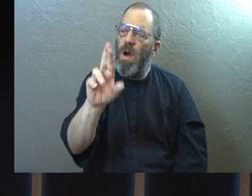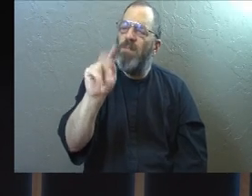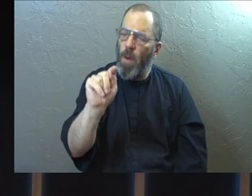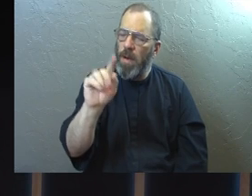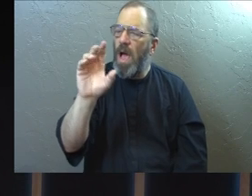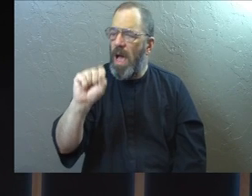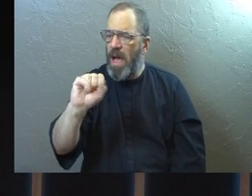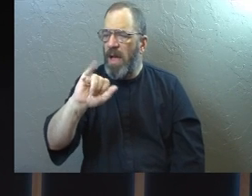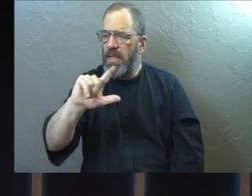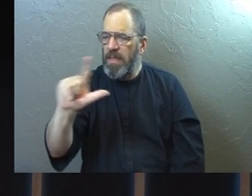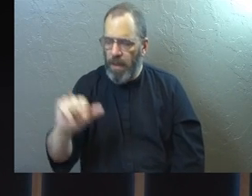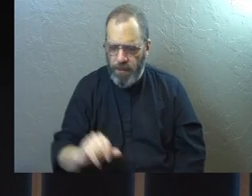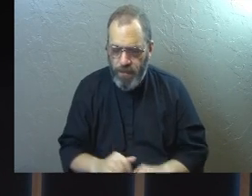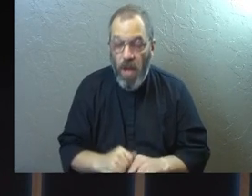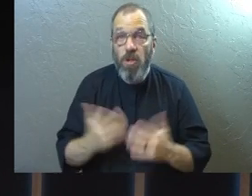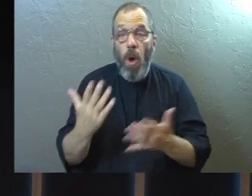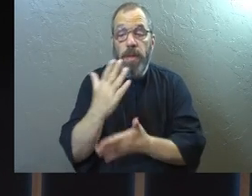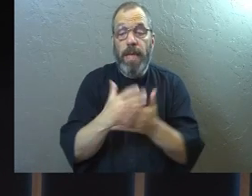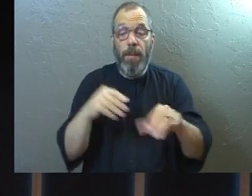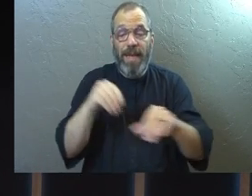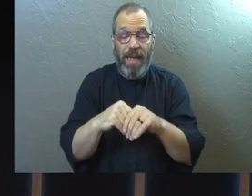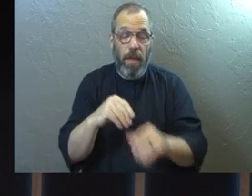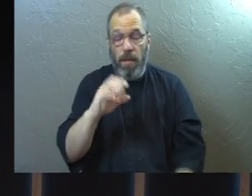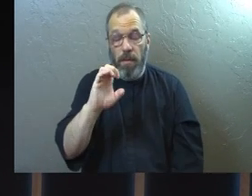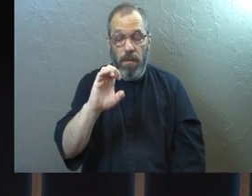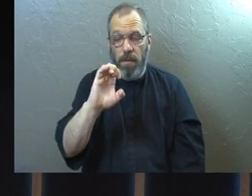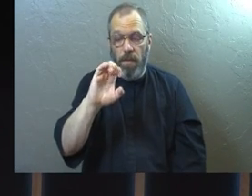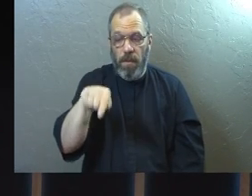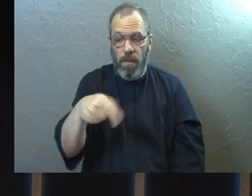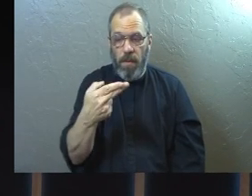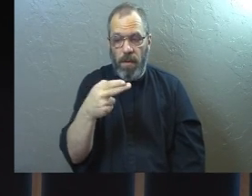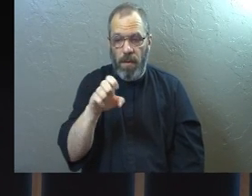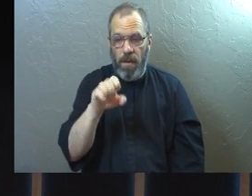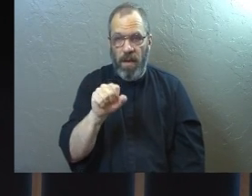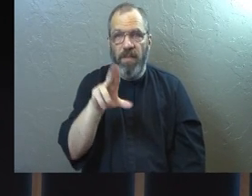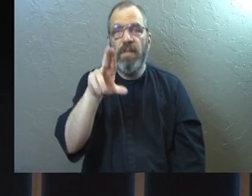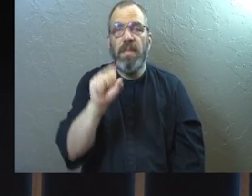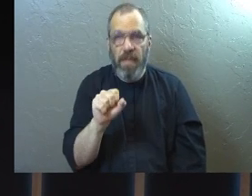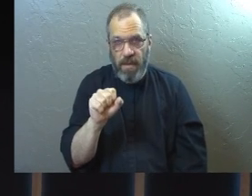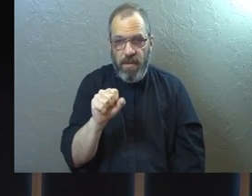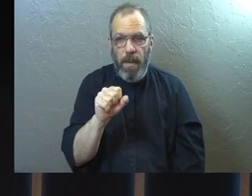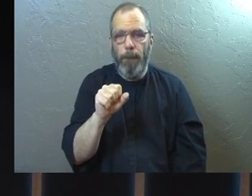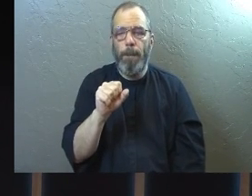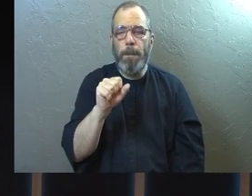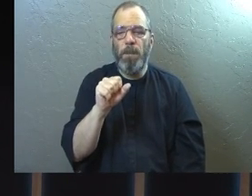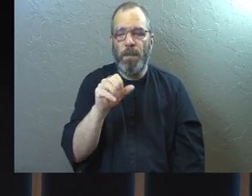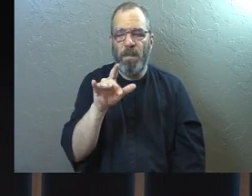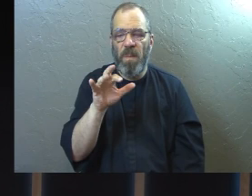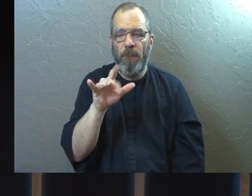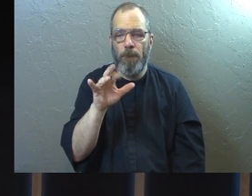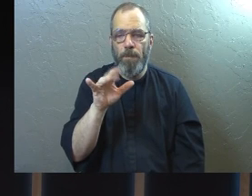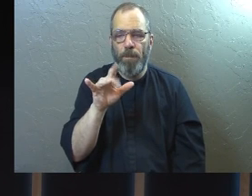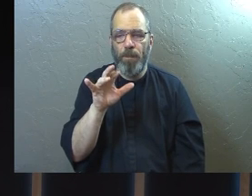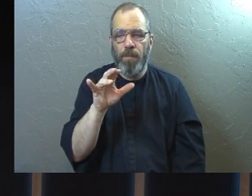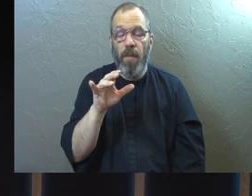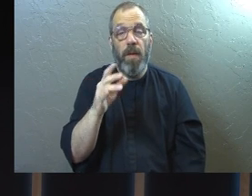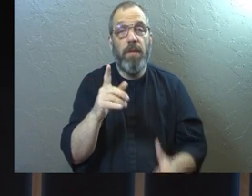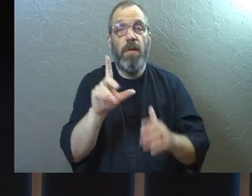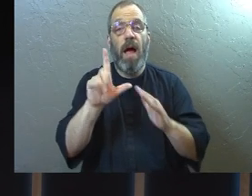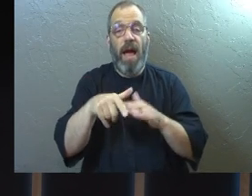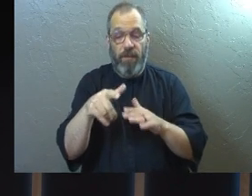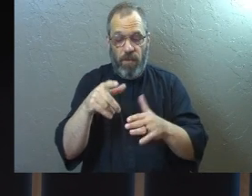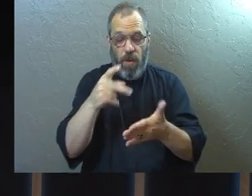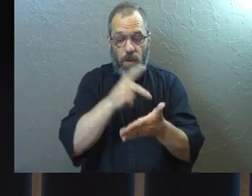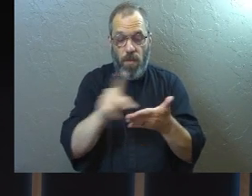so there's going to be some things in Ephesus that are going to relate to us. They're going to matter to us as we go through it. Eventually